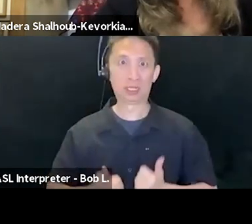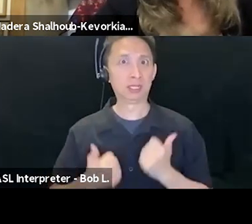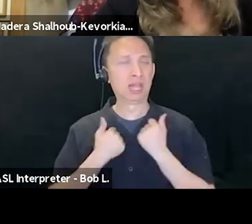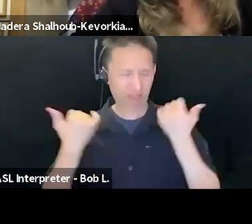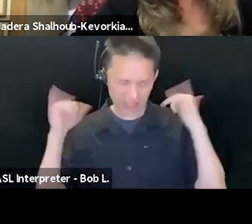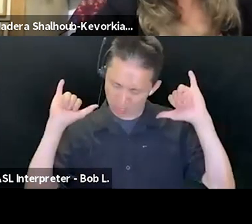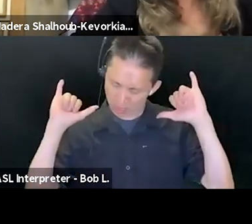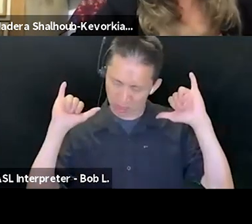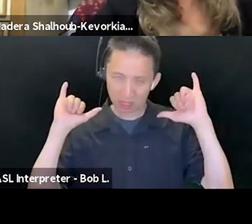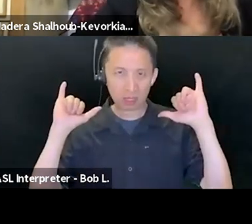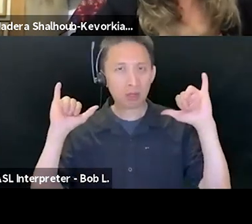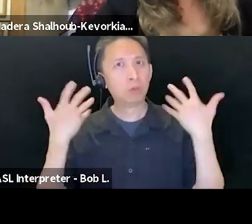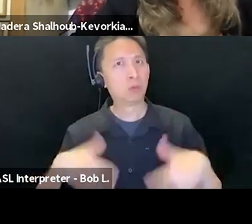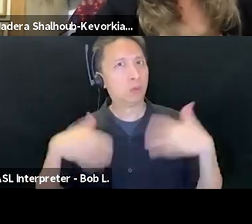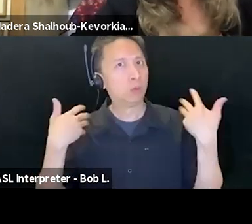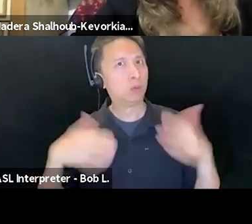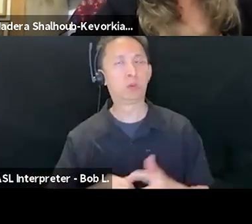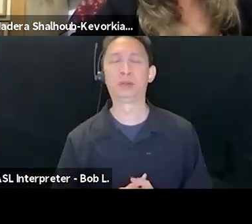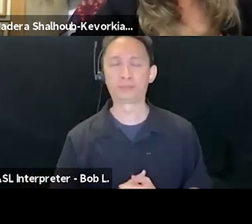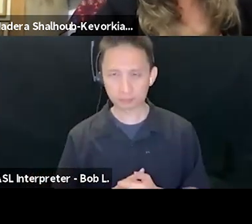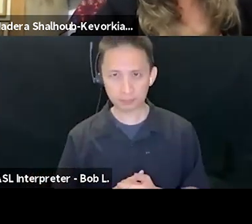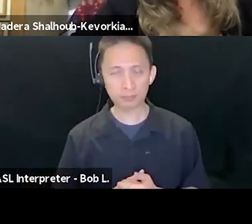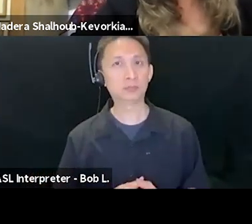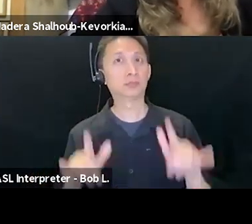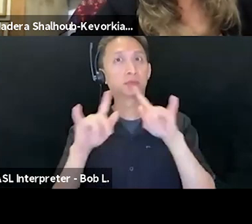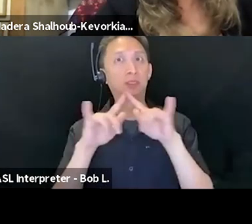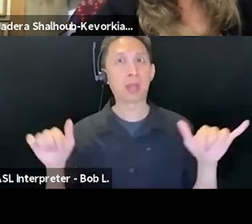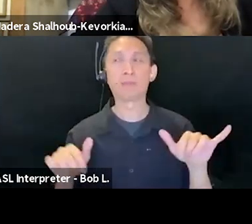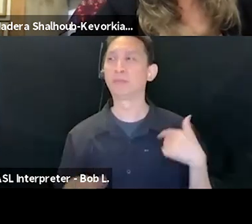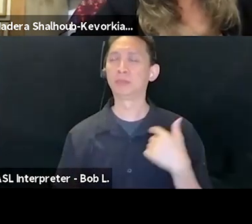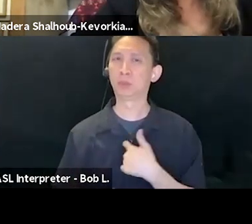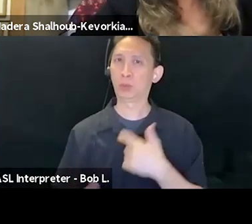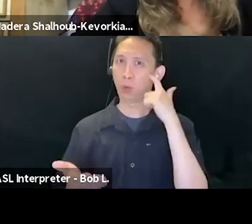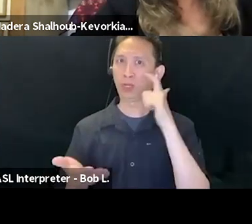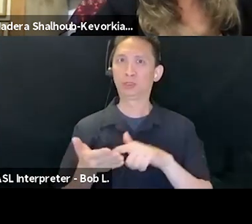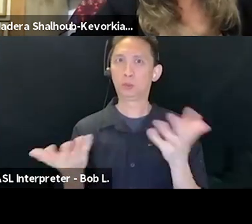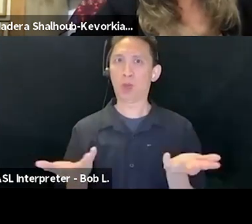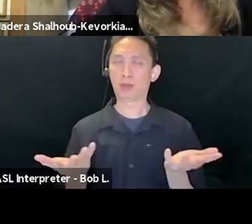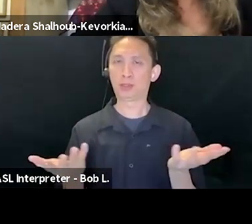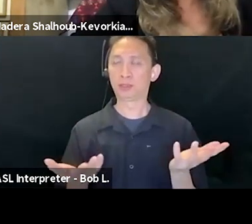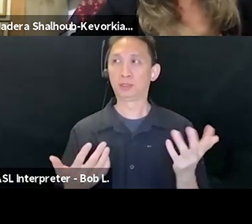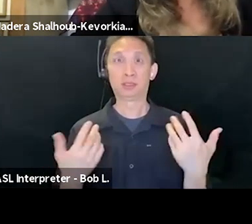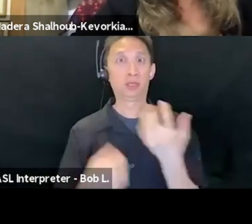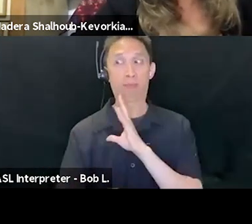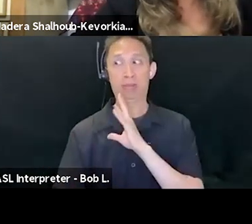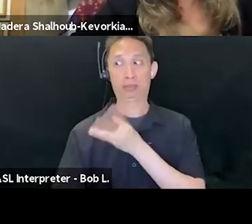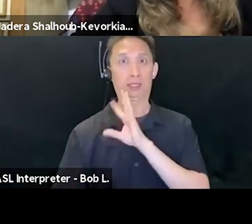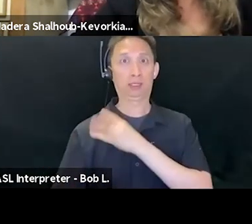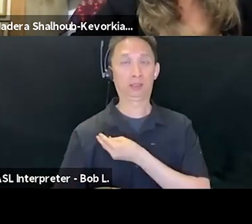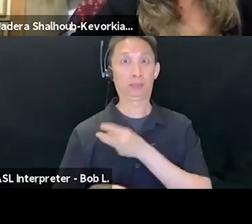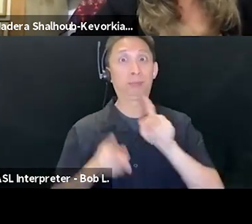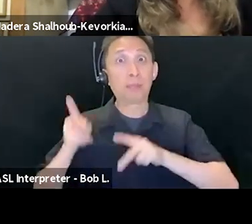And I think the other thing that it speaks to is the sense of power that Palestinians